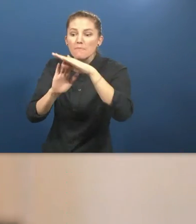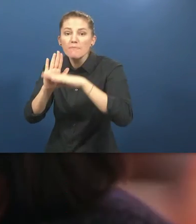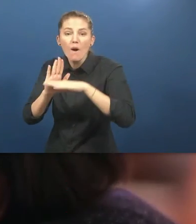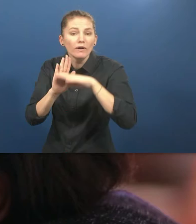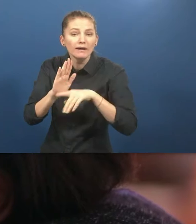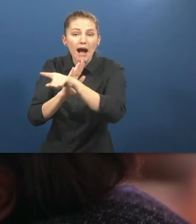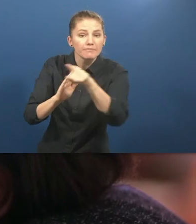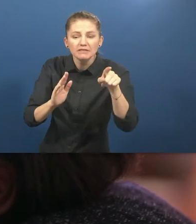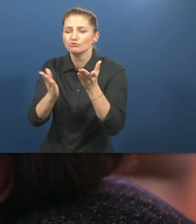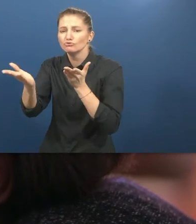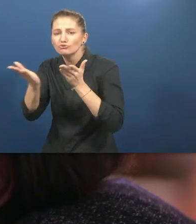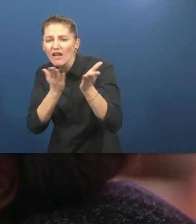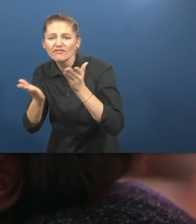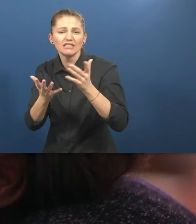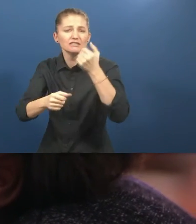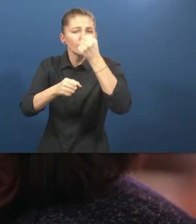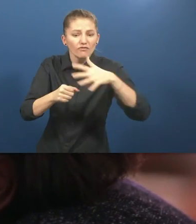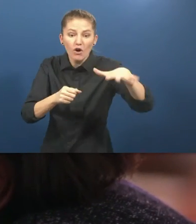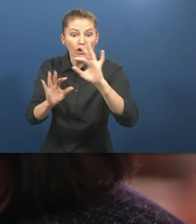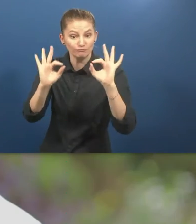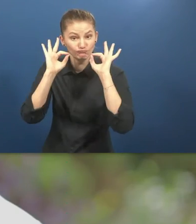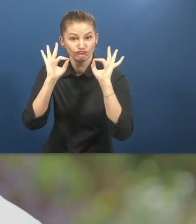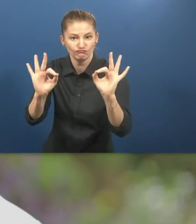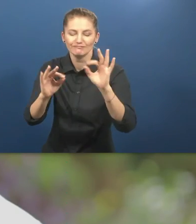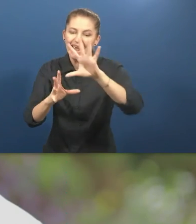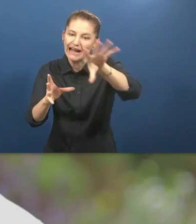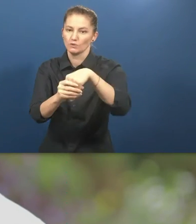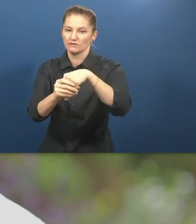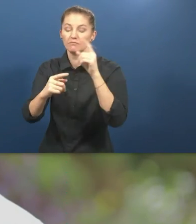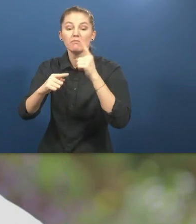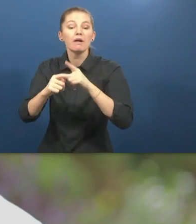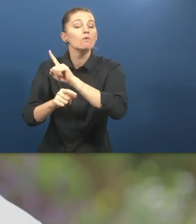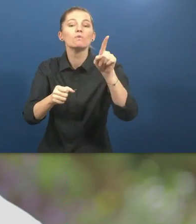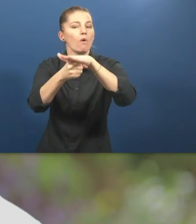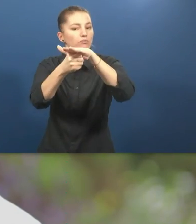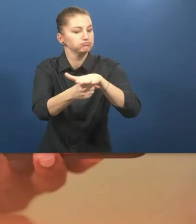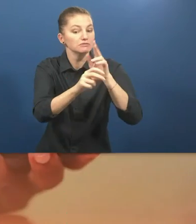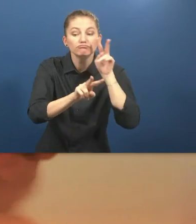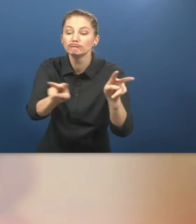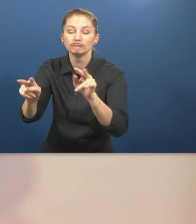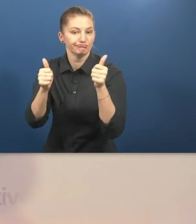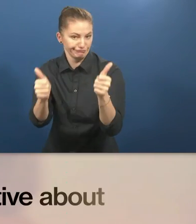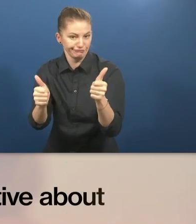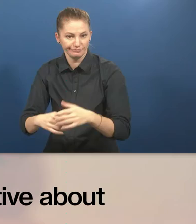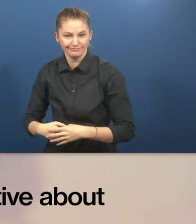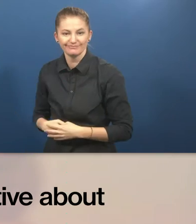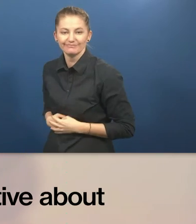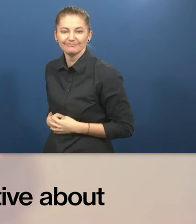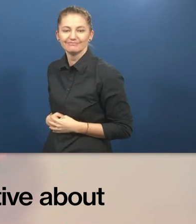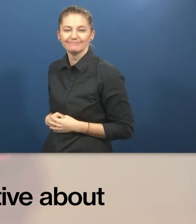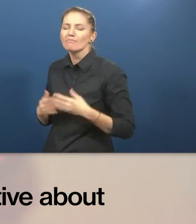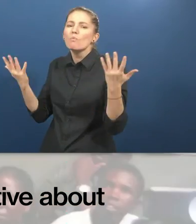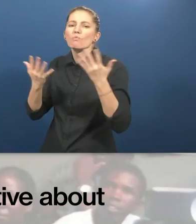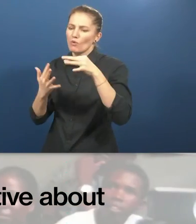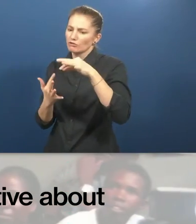services, and workplace are disability inclusive and non-discriminatory. What is unique